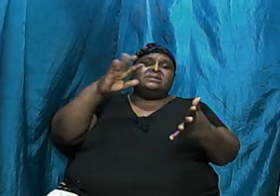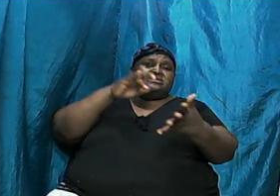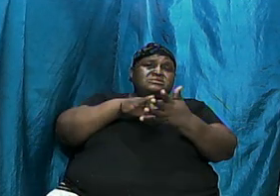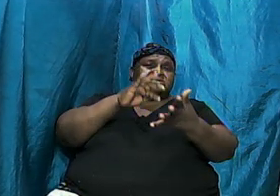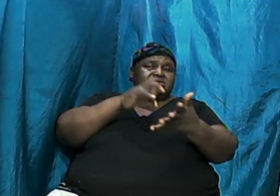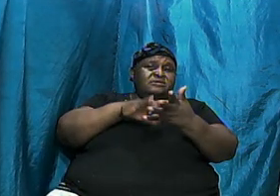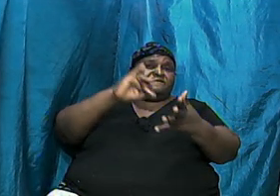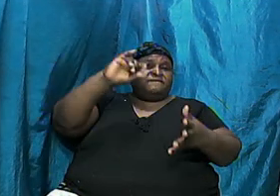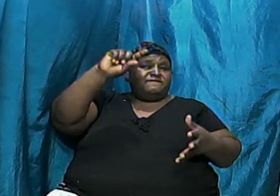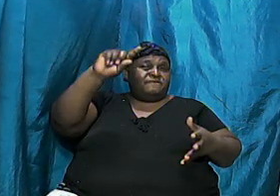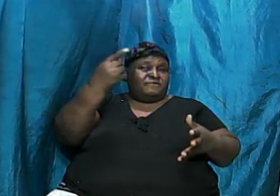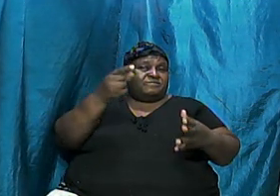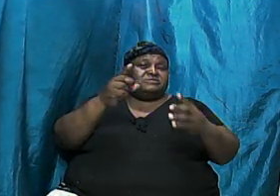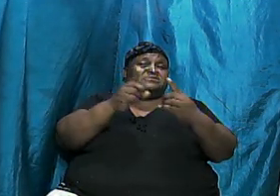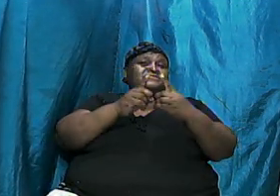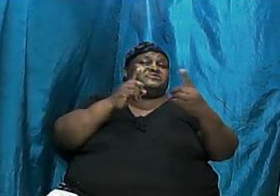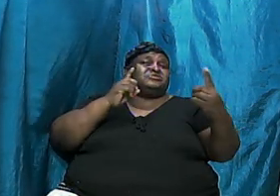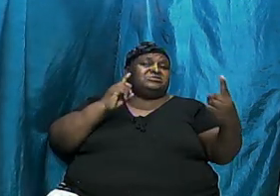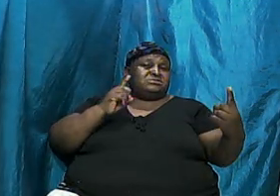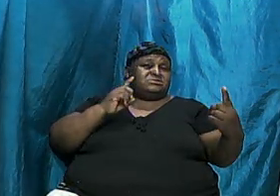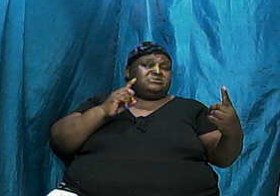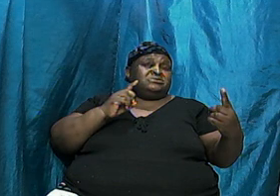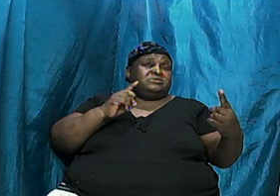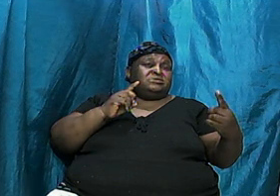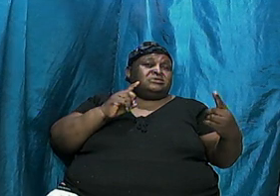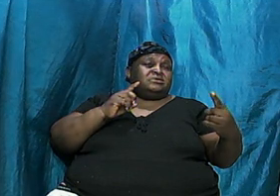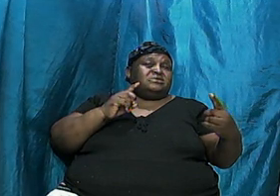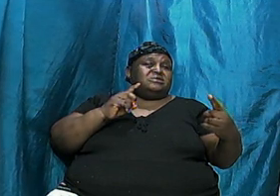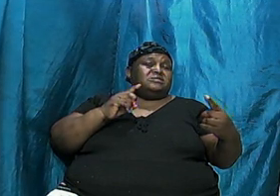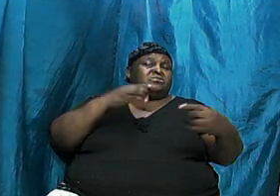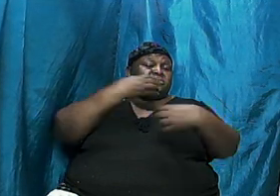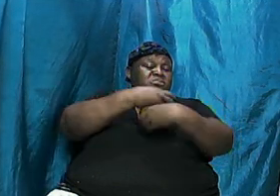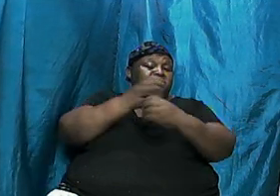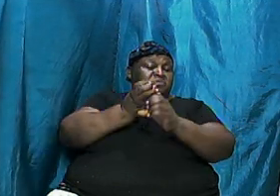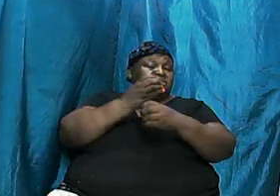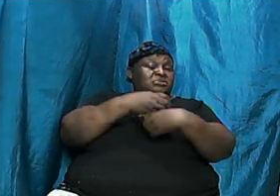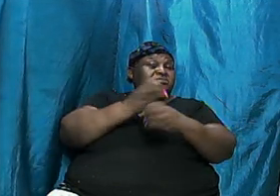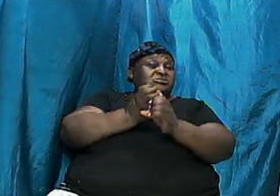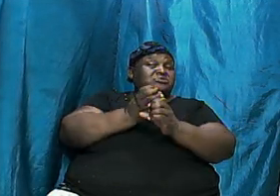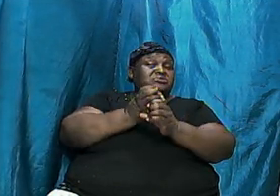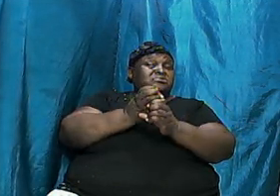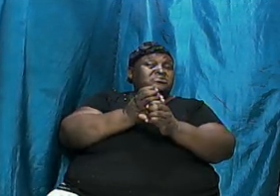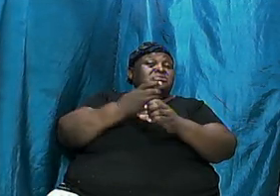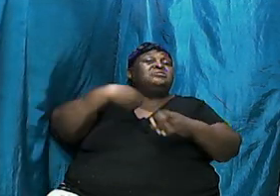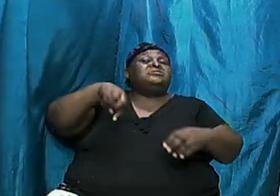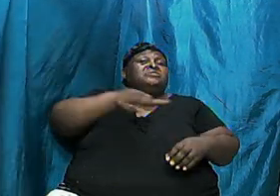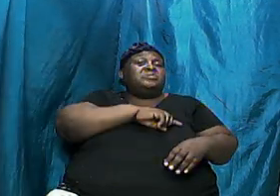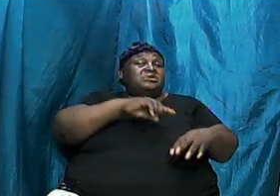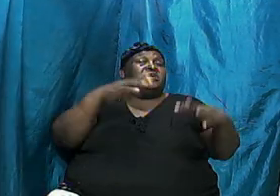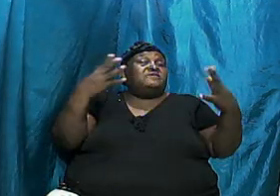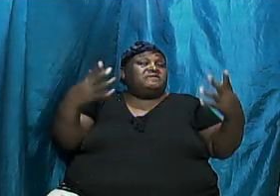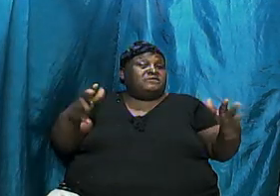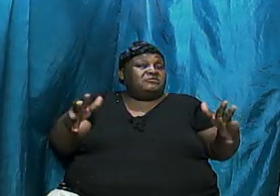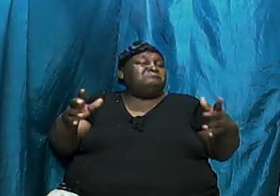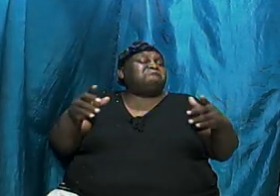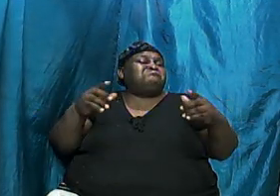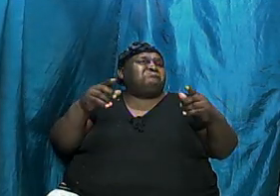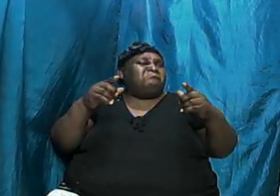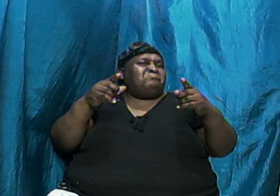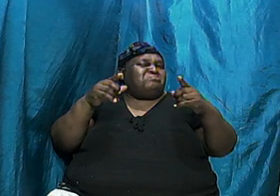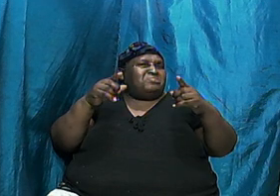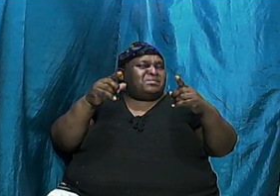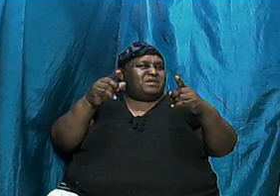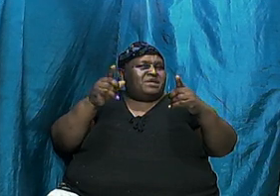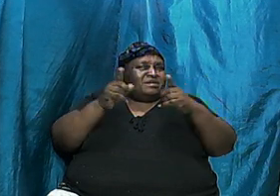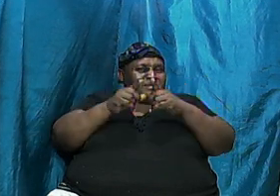first division, we spoke to creation, and we had done a little bit in going